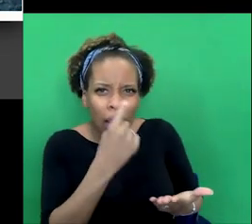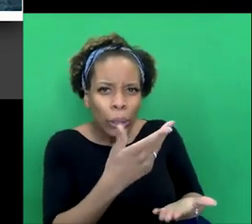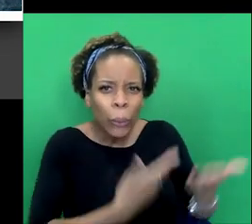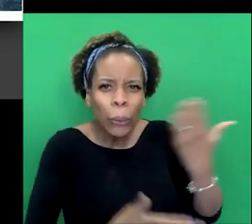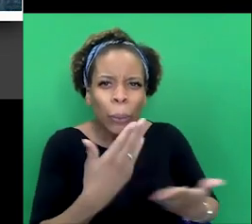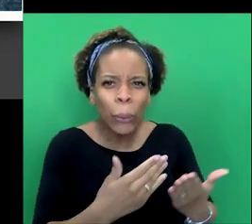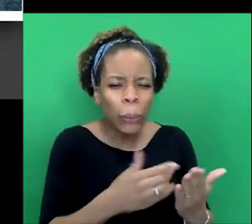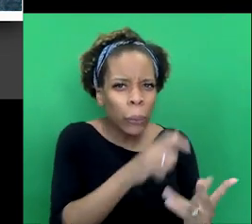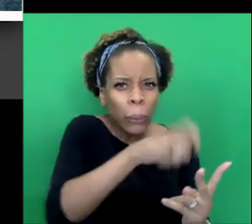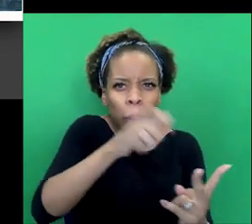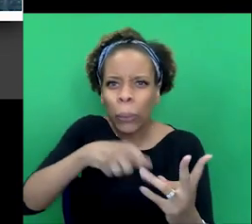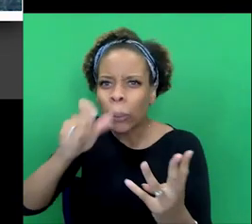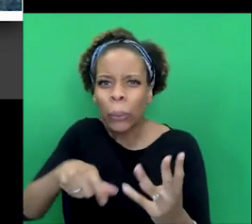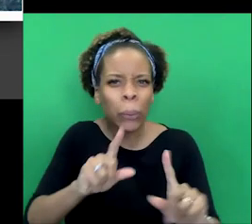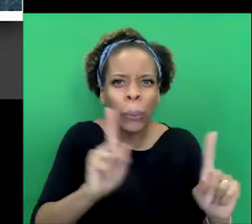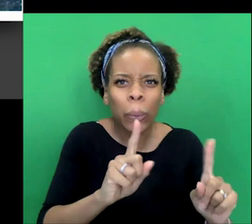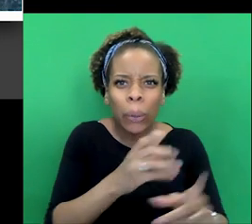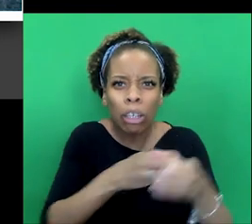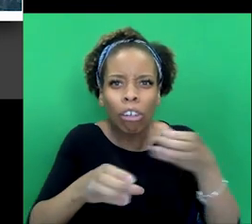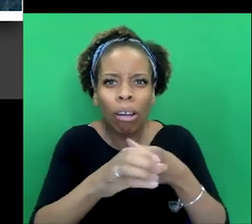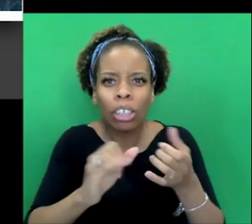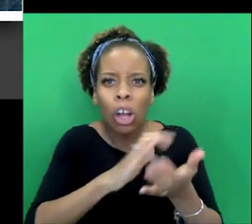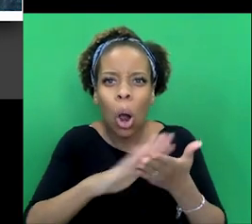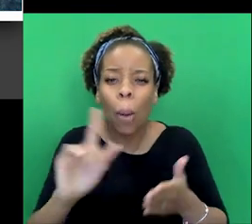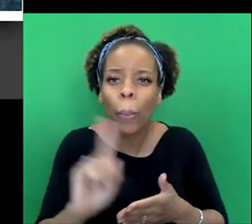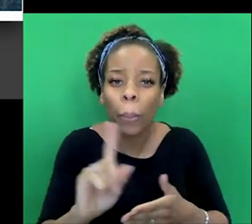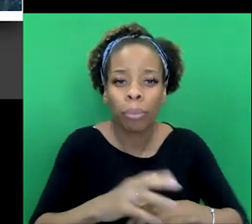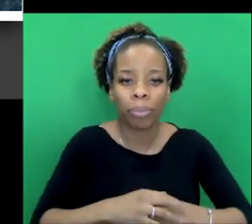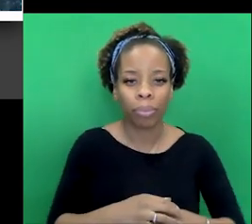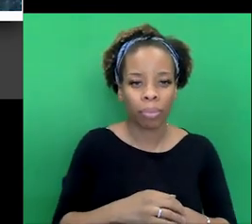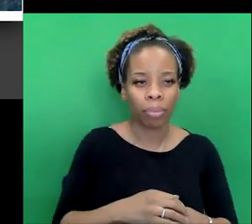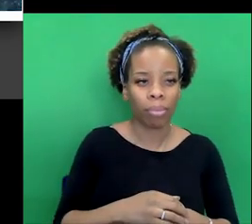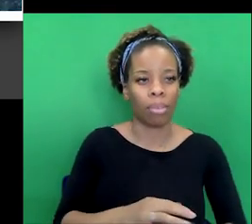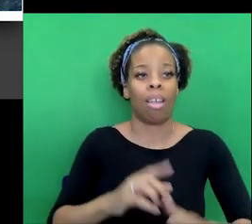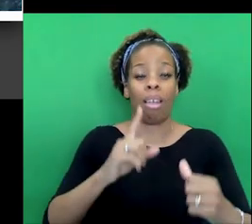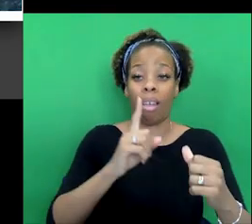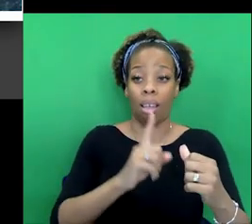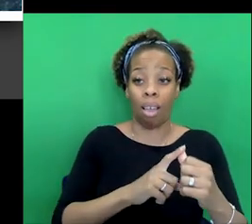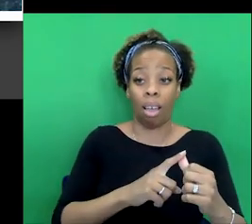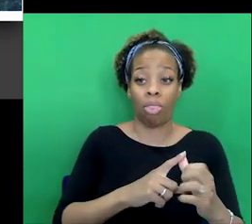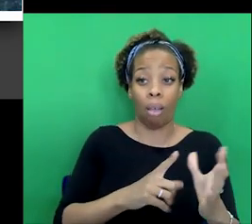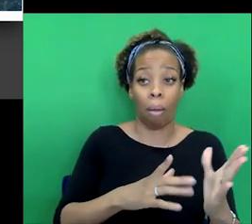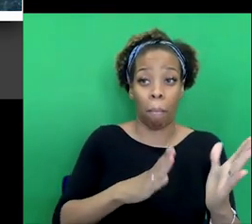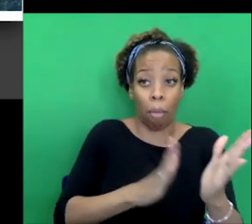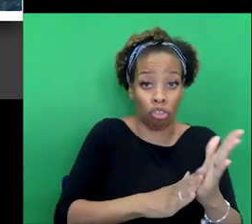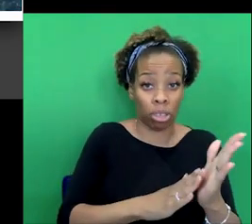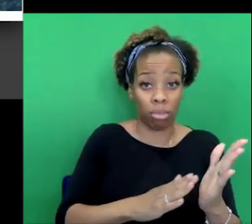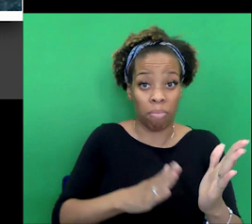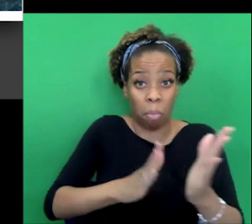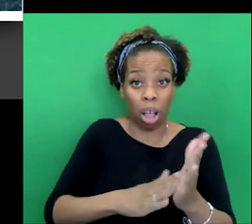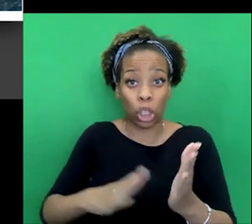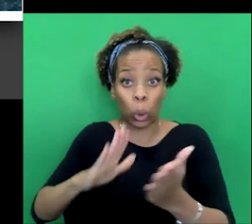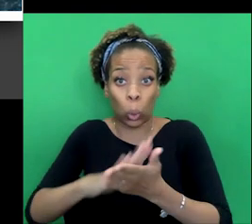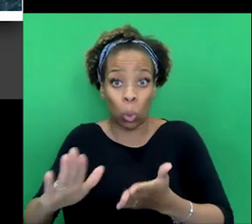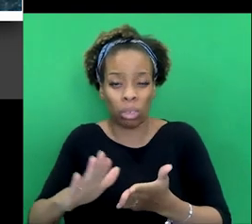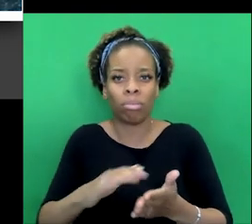what kinds of subs are coming in on to his path. OK, so there's Arthur Morrison's Martin Hewitt would be one of the